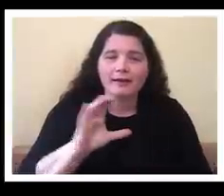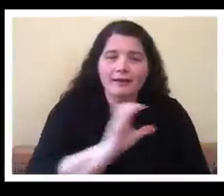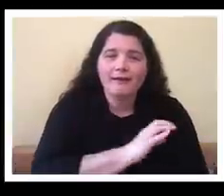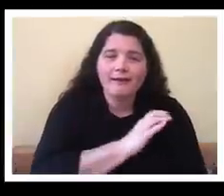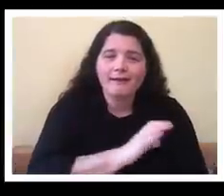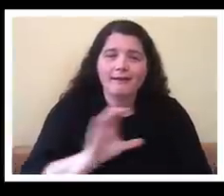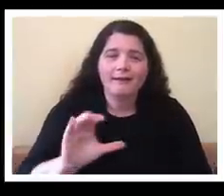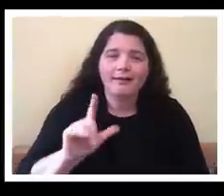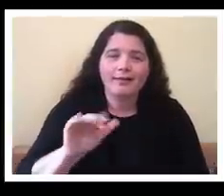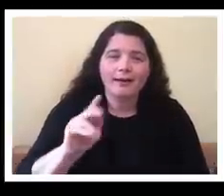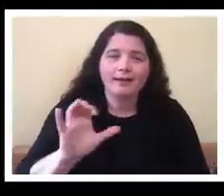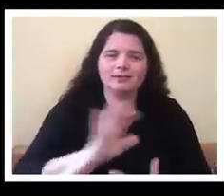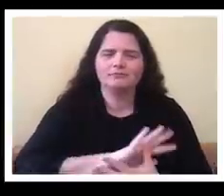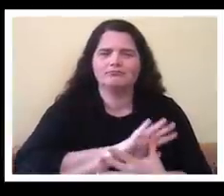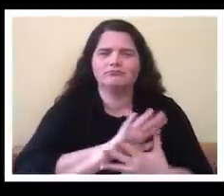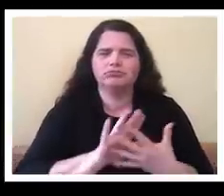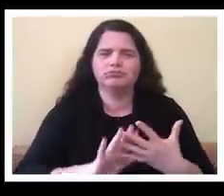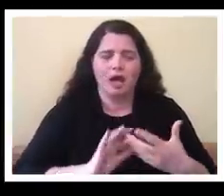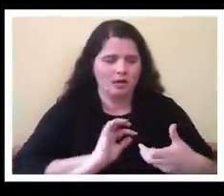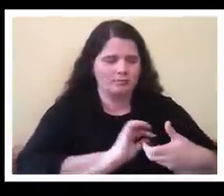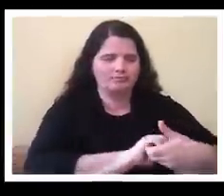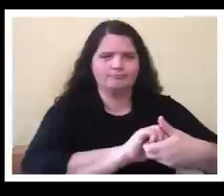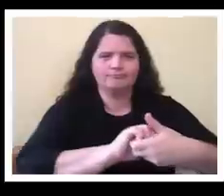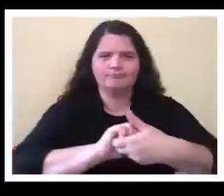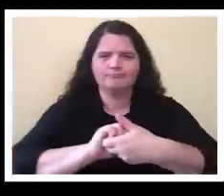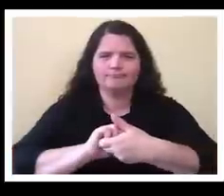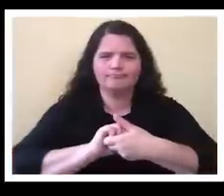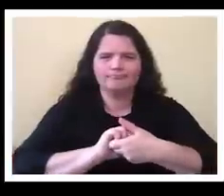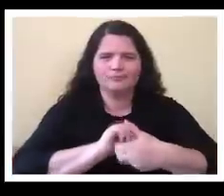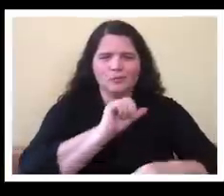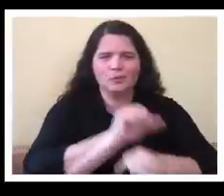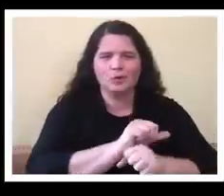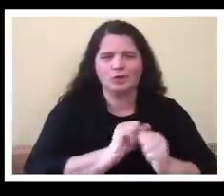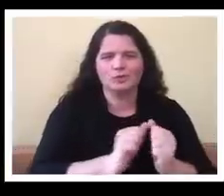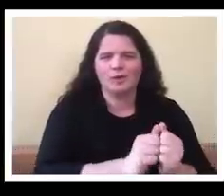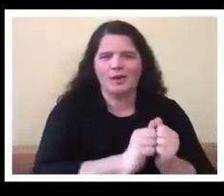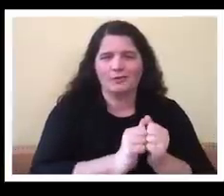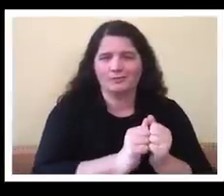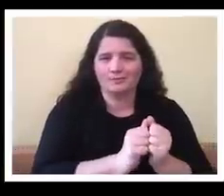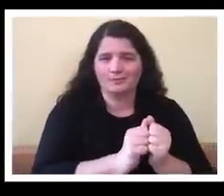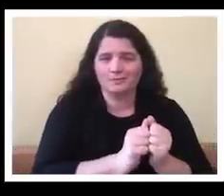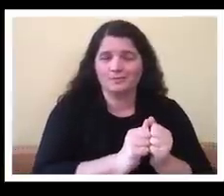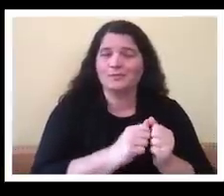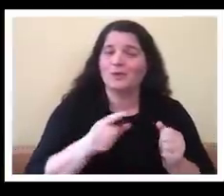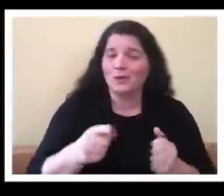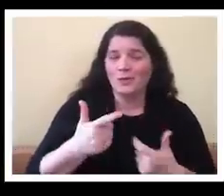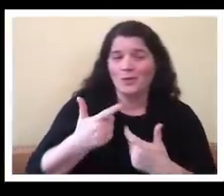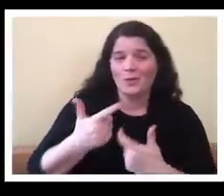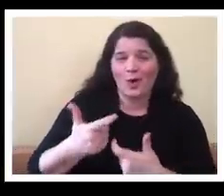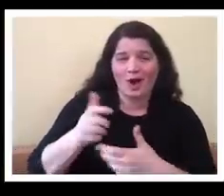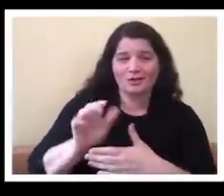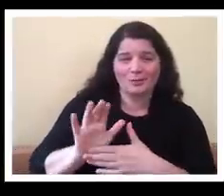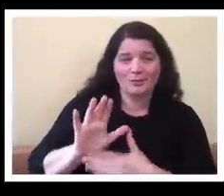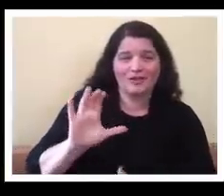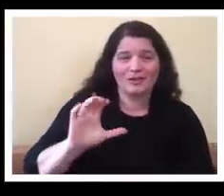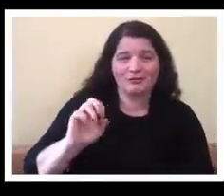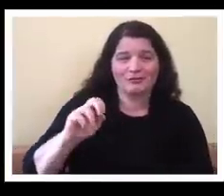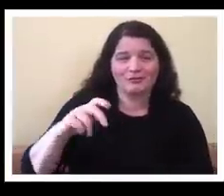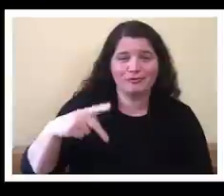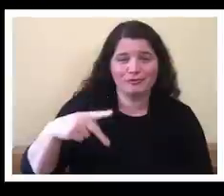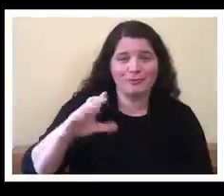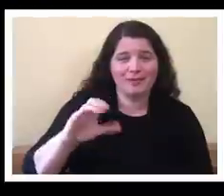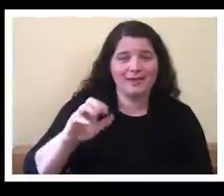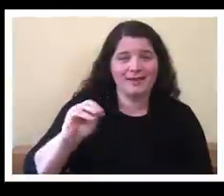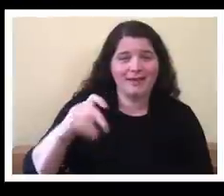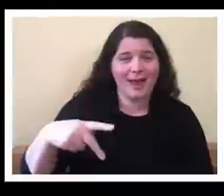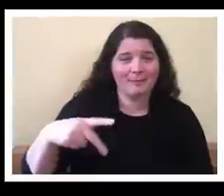really worked together and so when you look at crip camp and you see the 504 demonstrations and